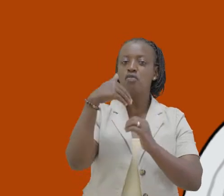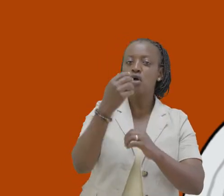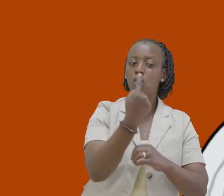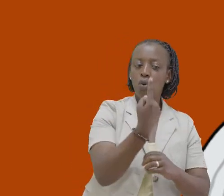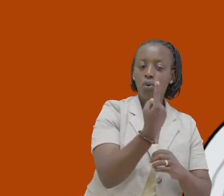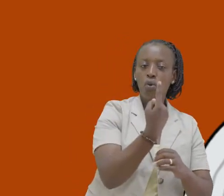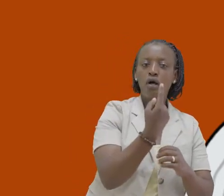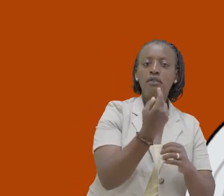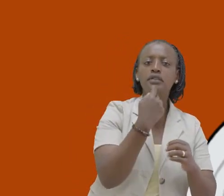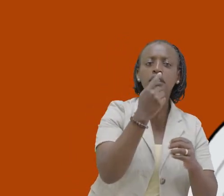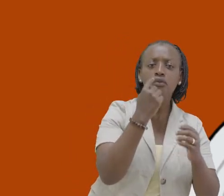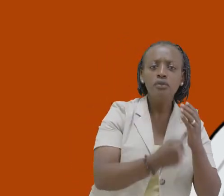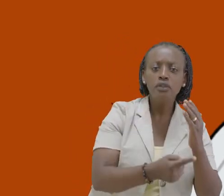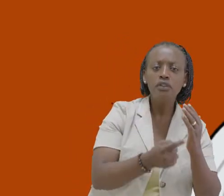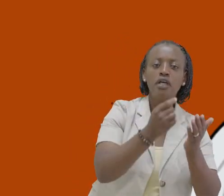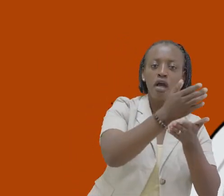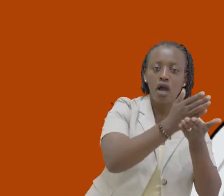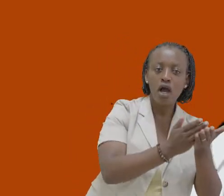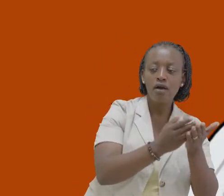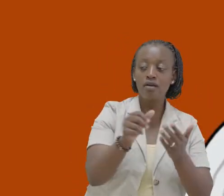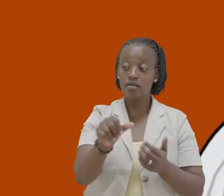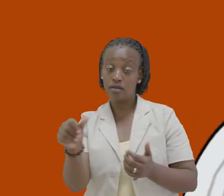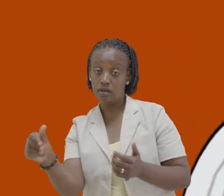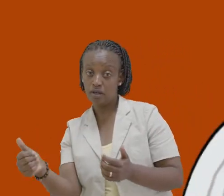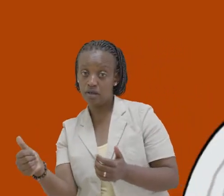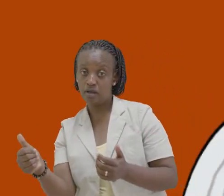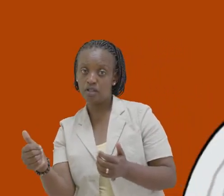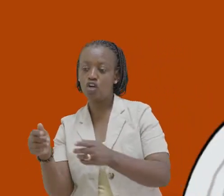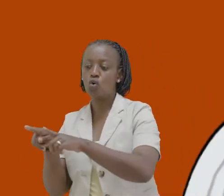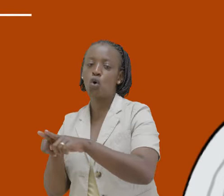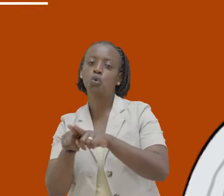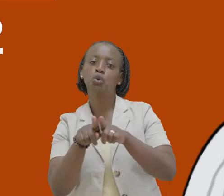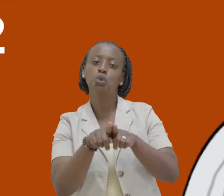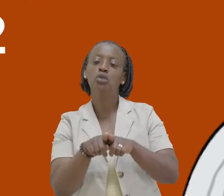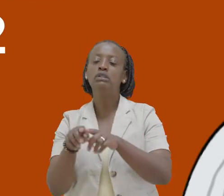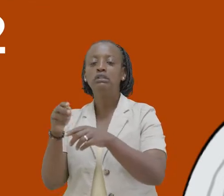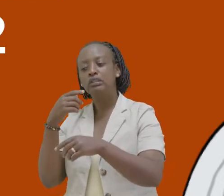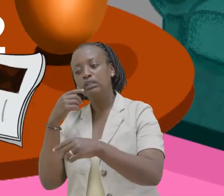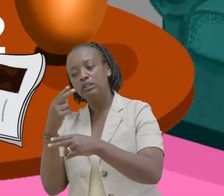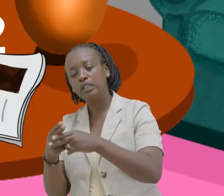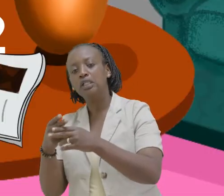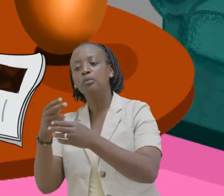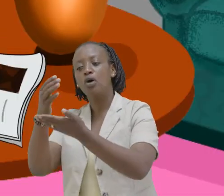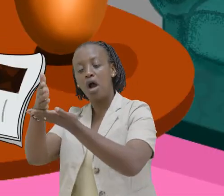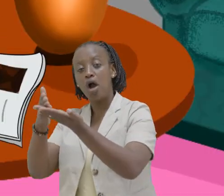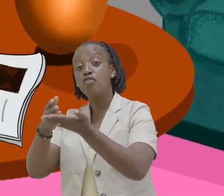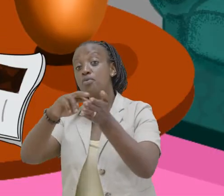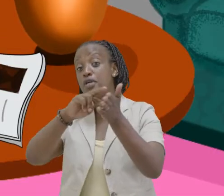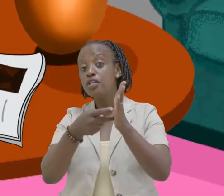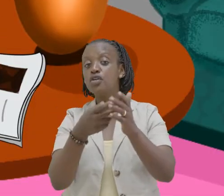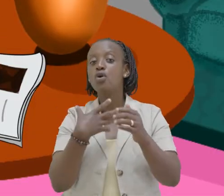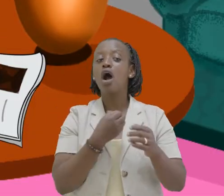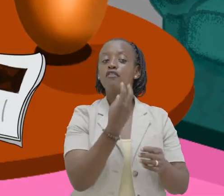one part is called a half And the other one is also called a half Which means,